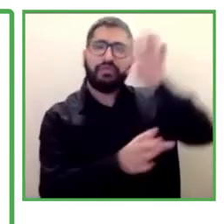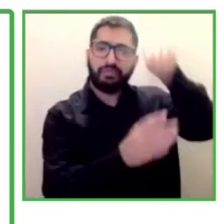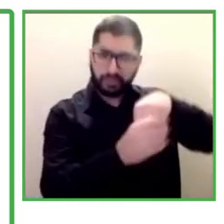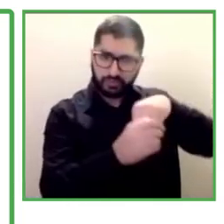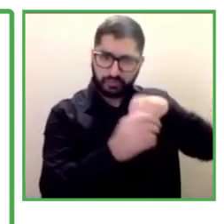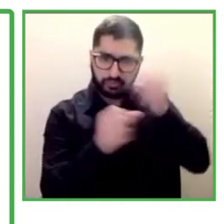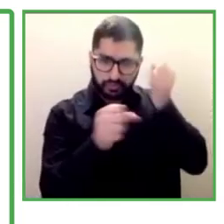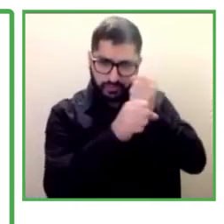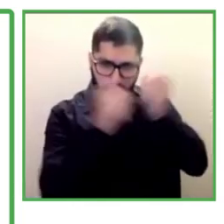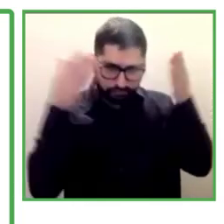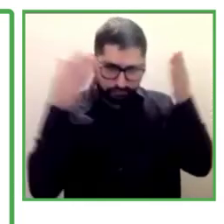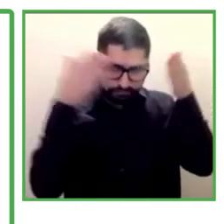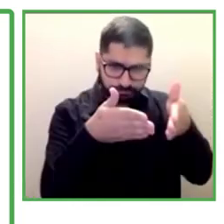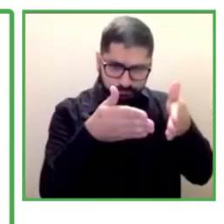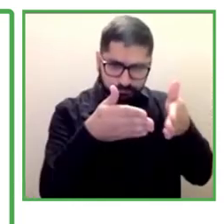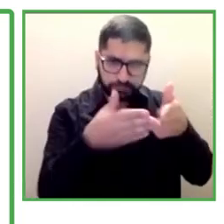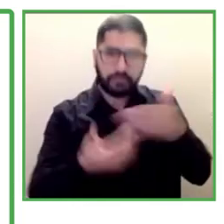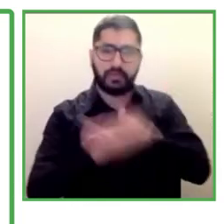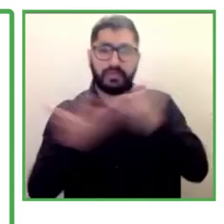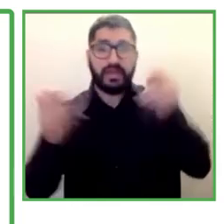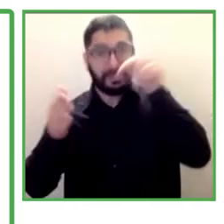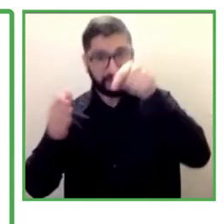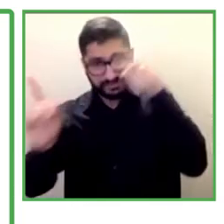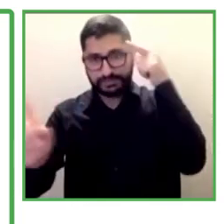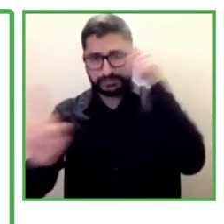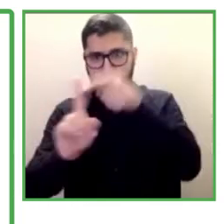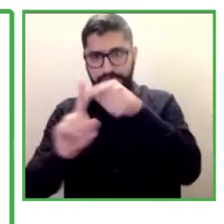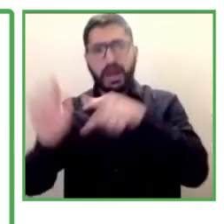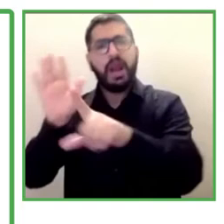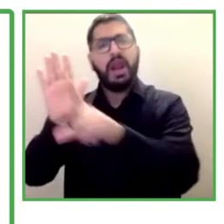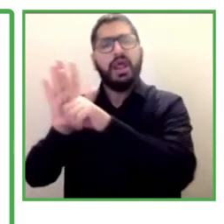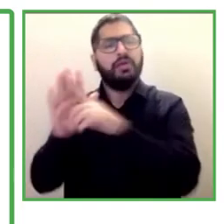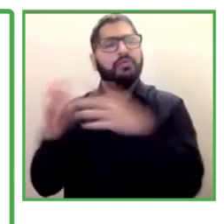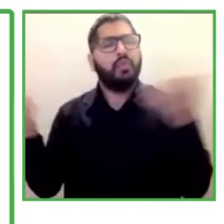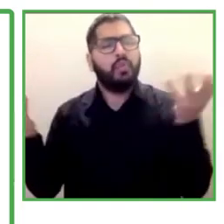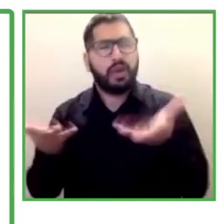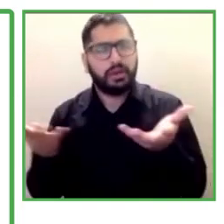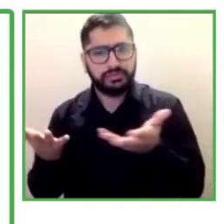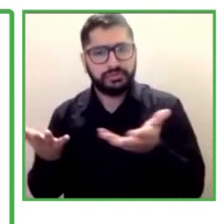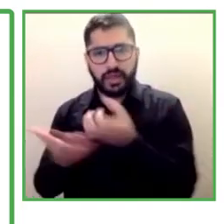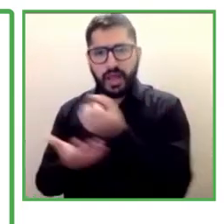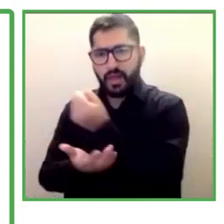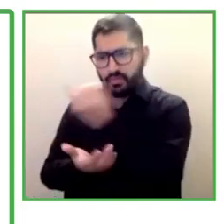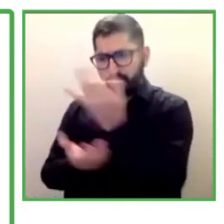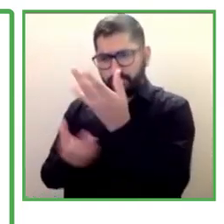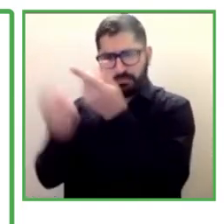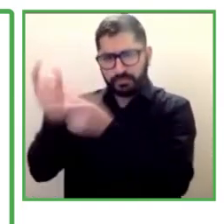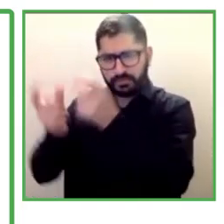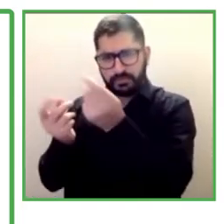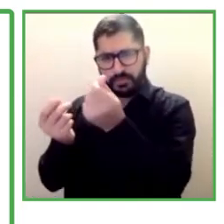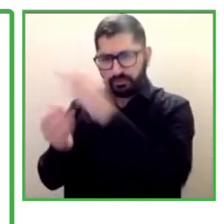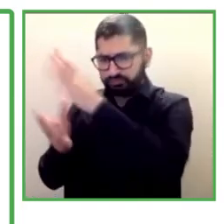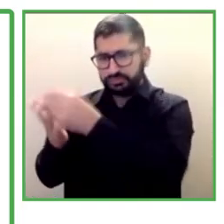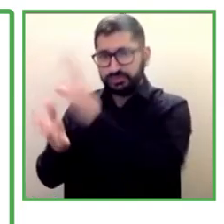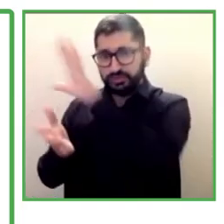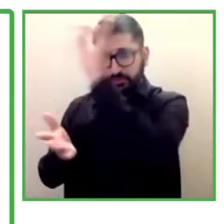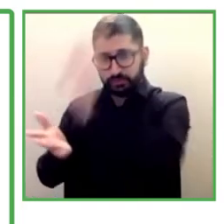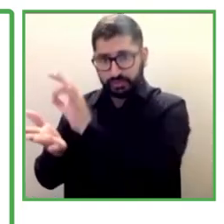So in this legislation, we have to go from having a 5%